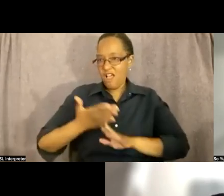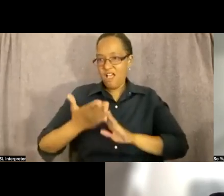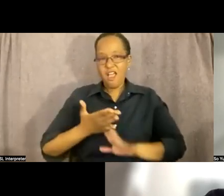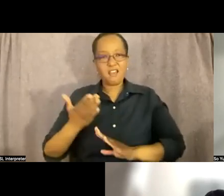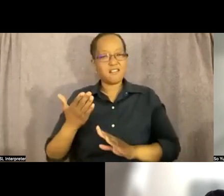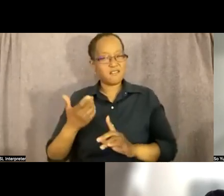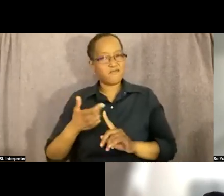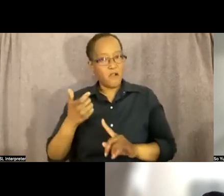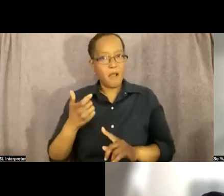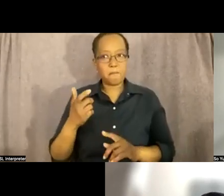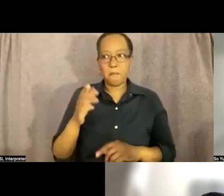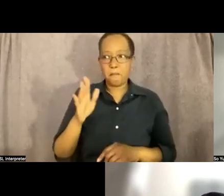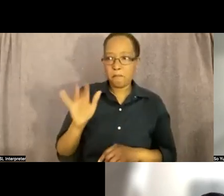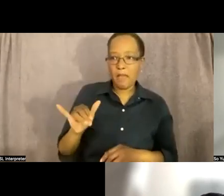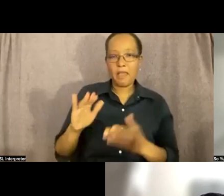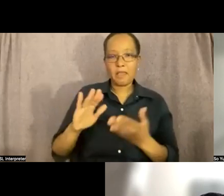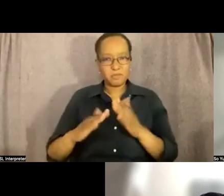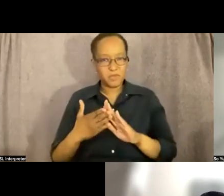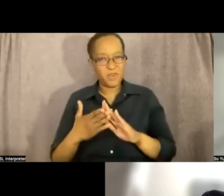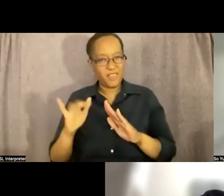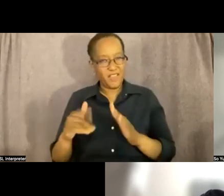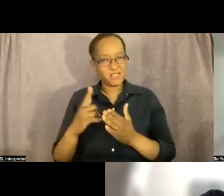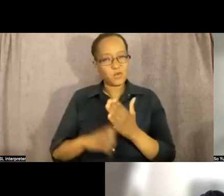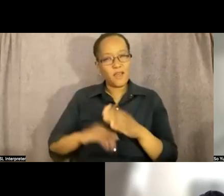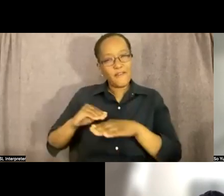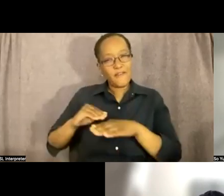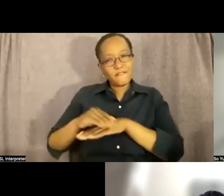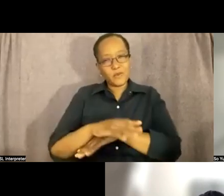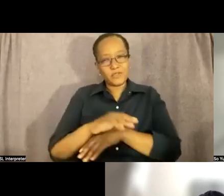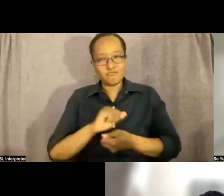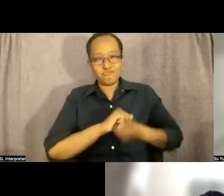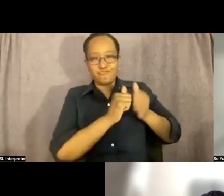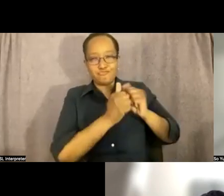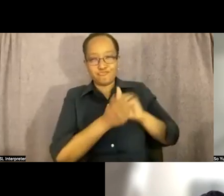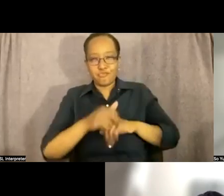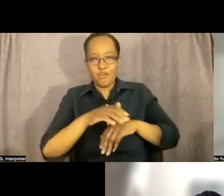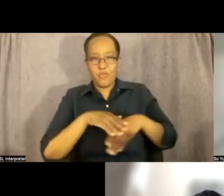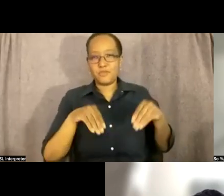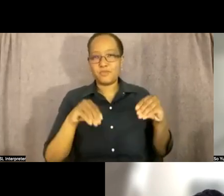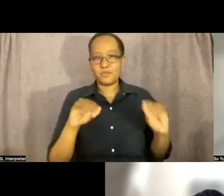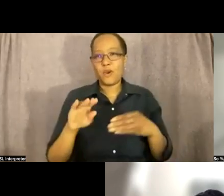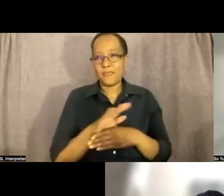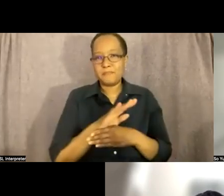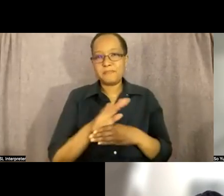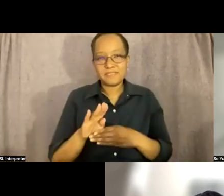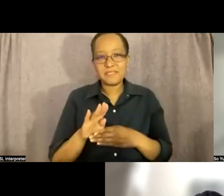all that informed uh kind of the transformation of the business